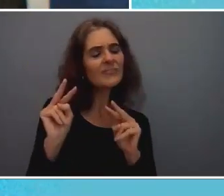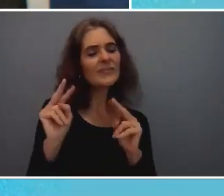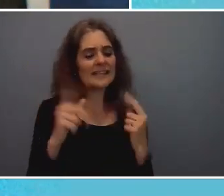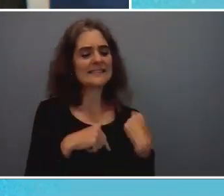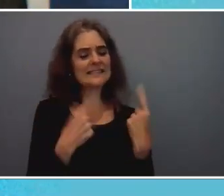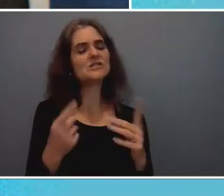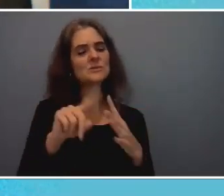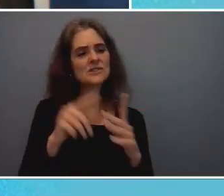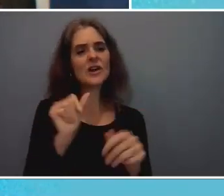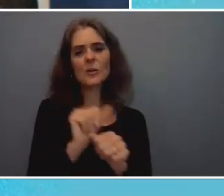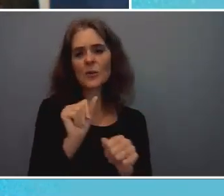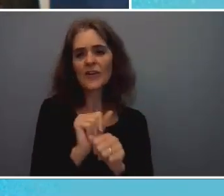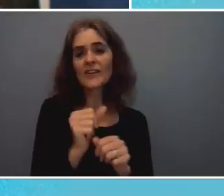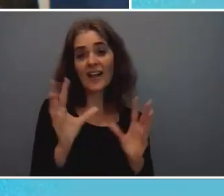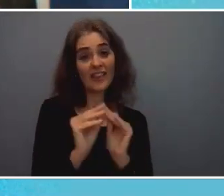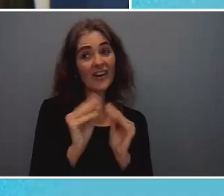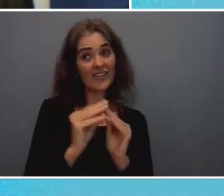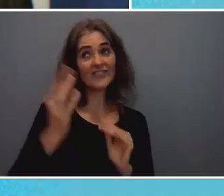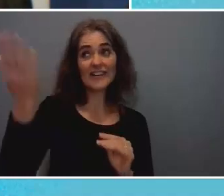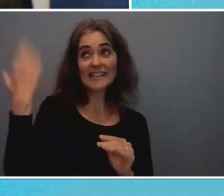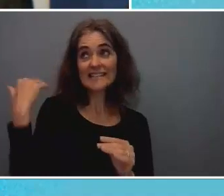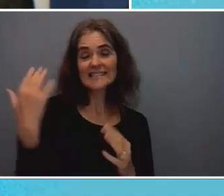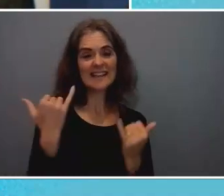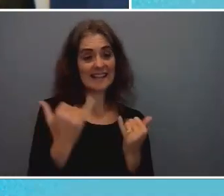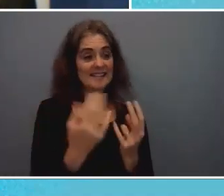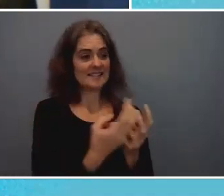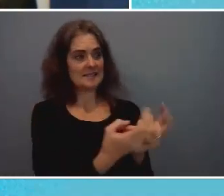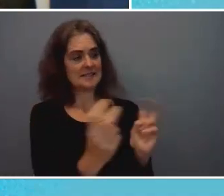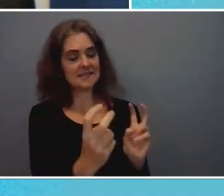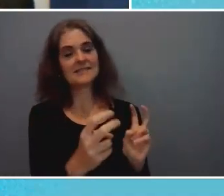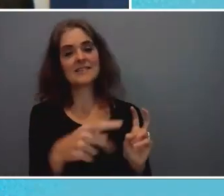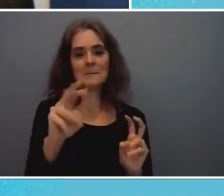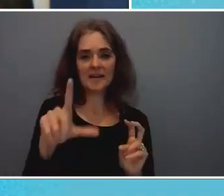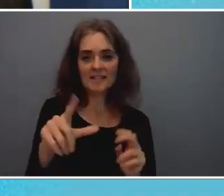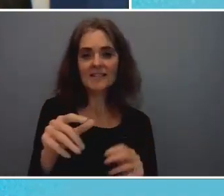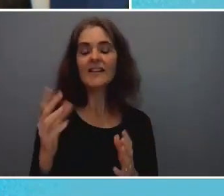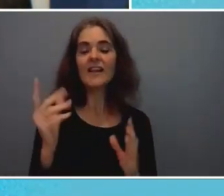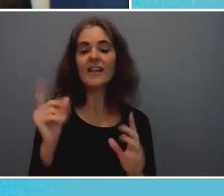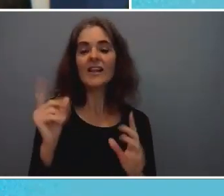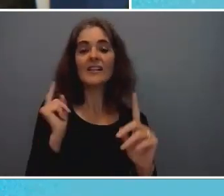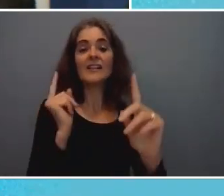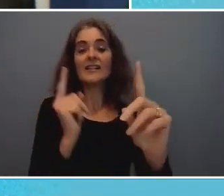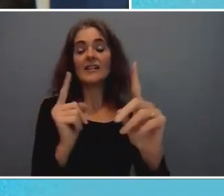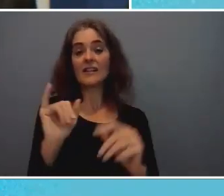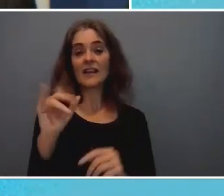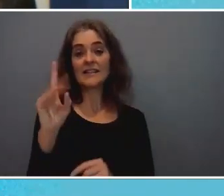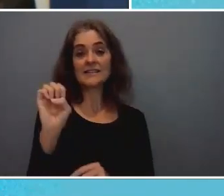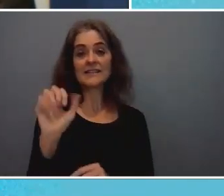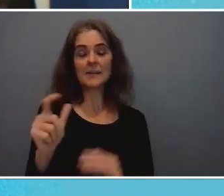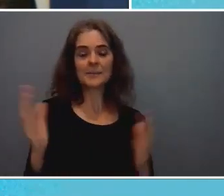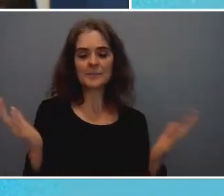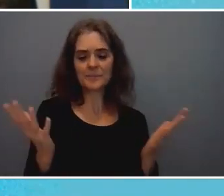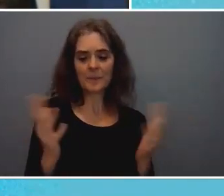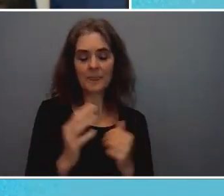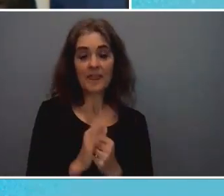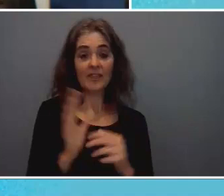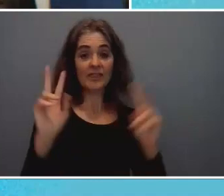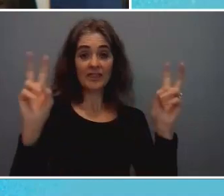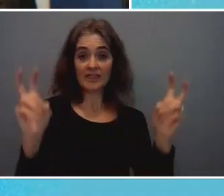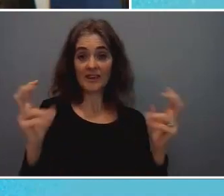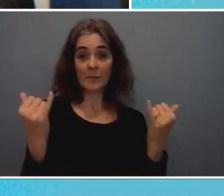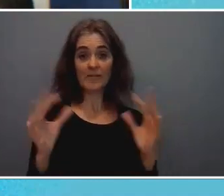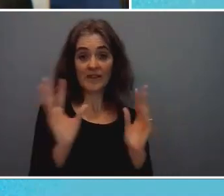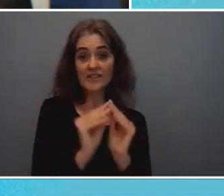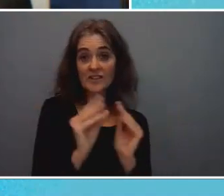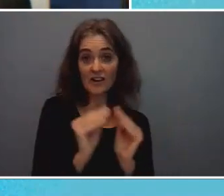frankly here's the idea the idea is the theme of this conference is all about